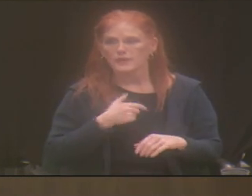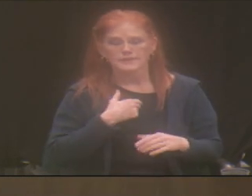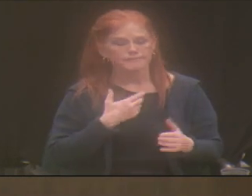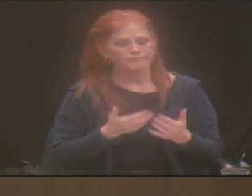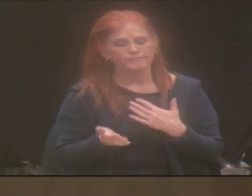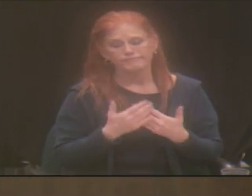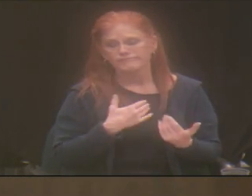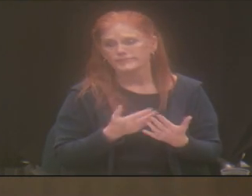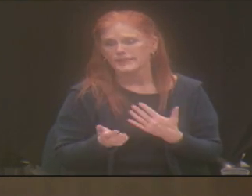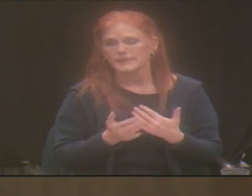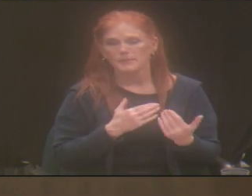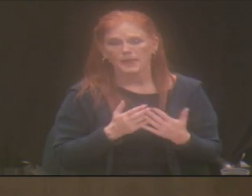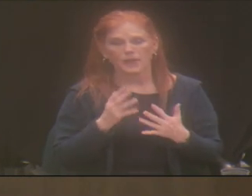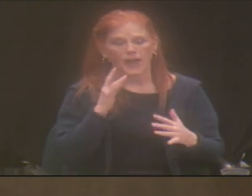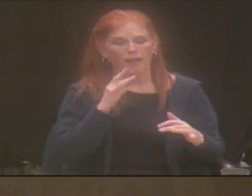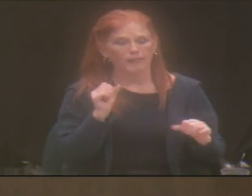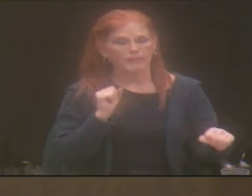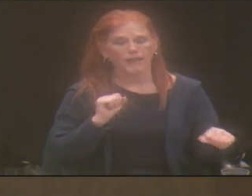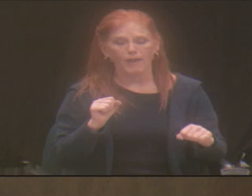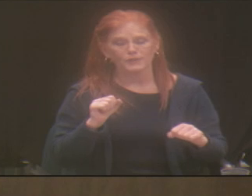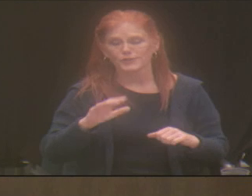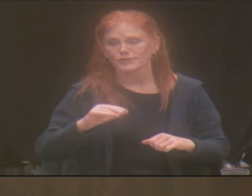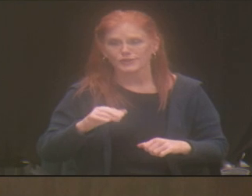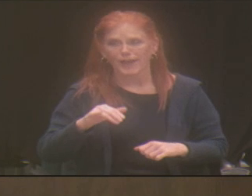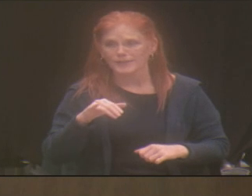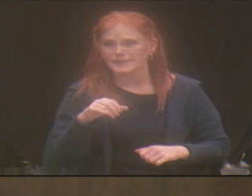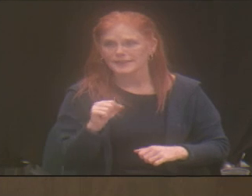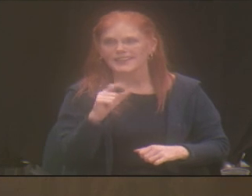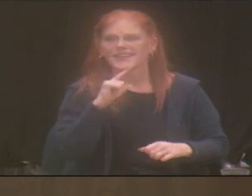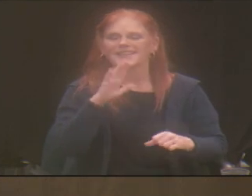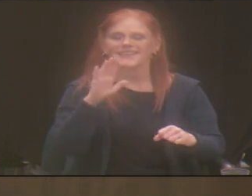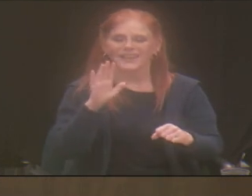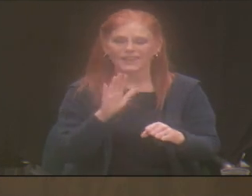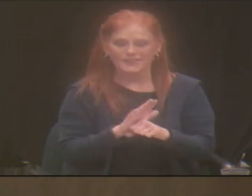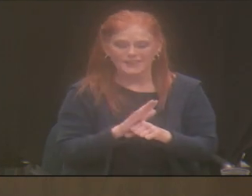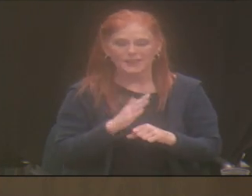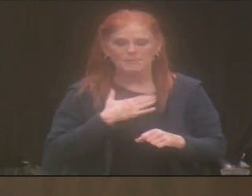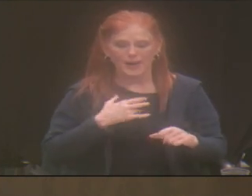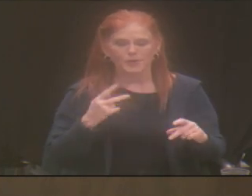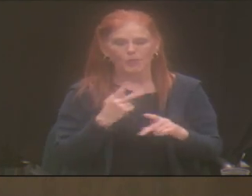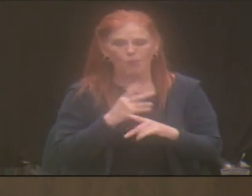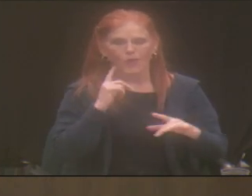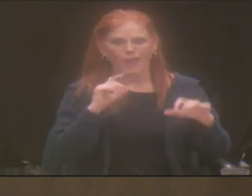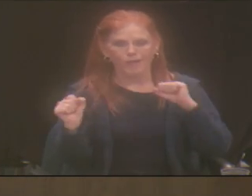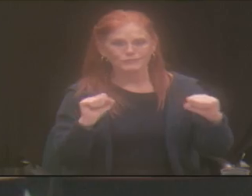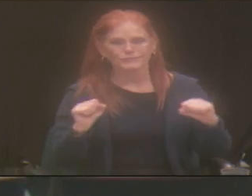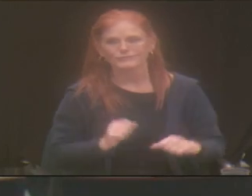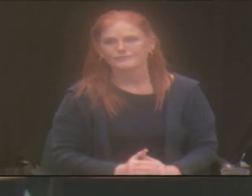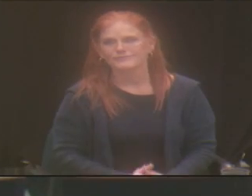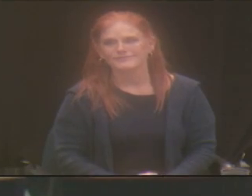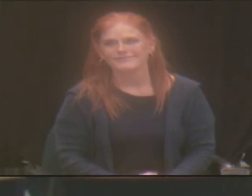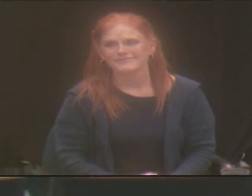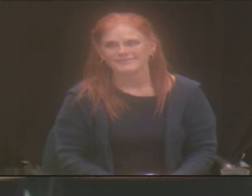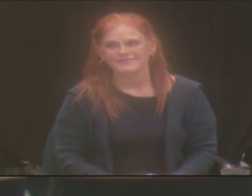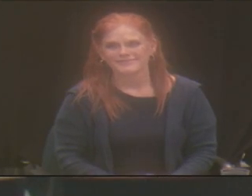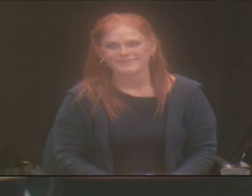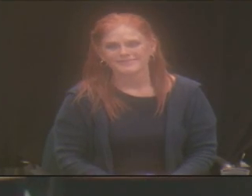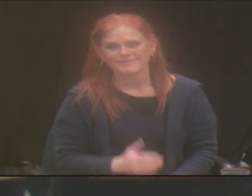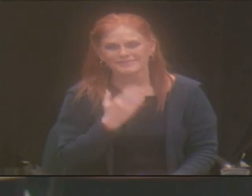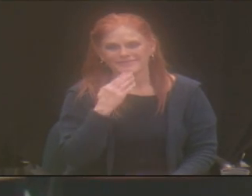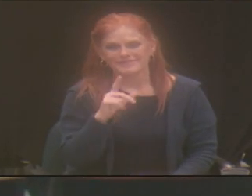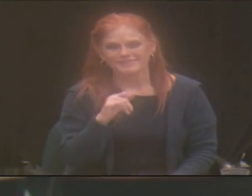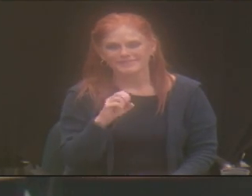matter how loud your child is, I guarantee that mine are louder. Thanks, Lisa.